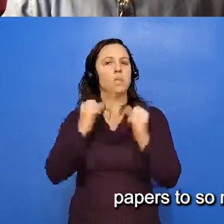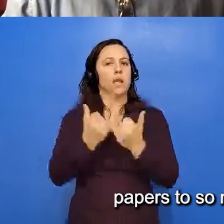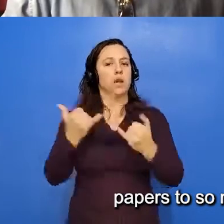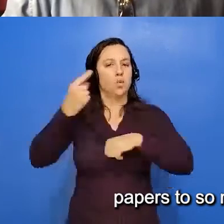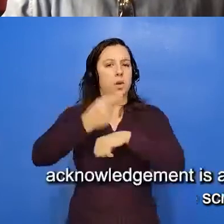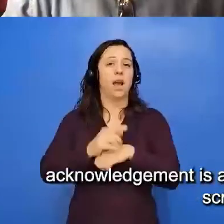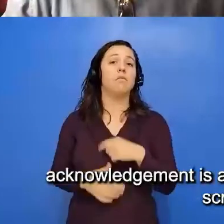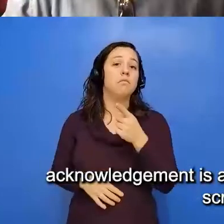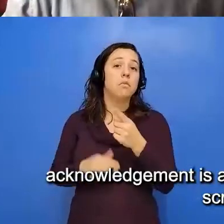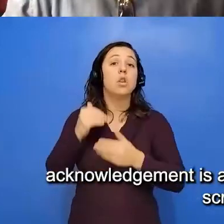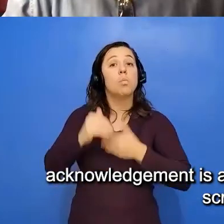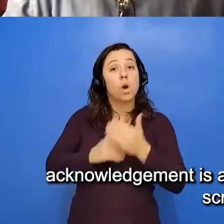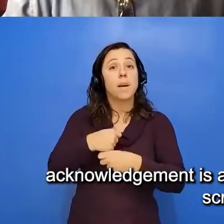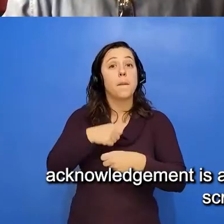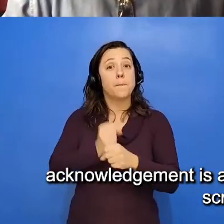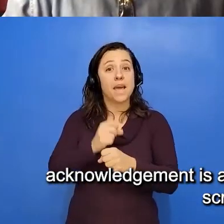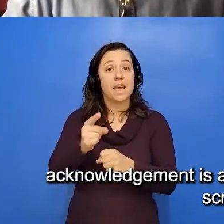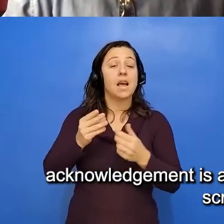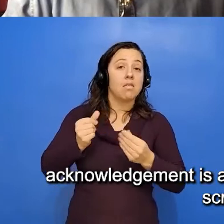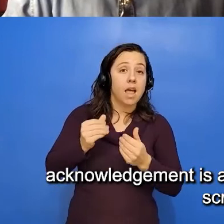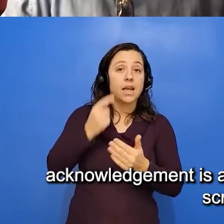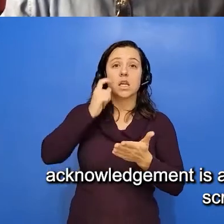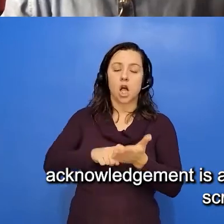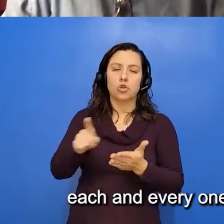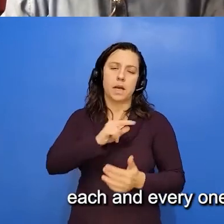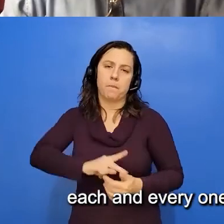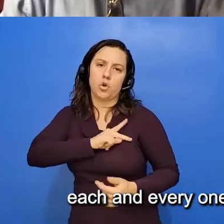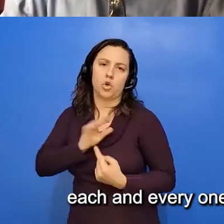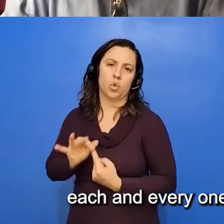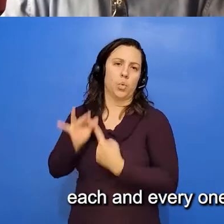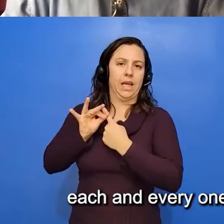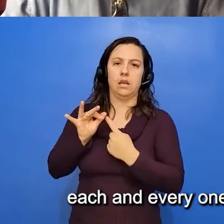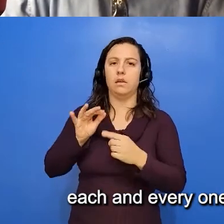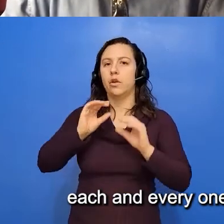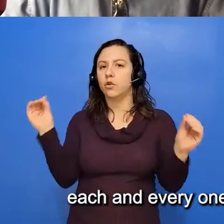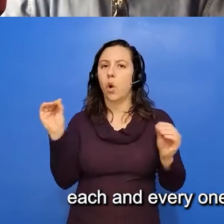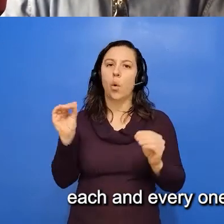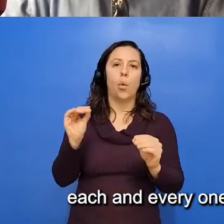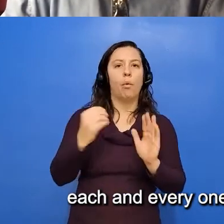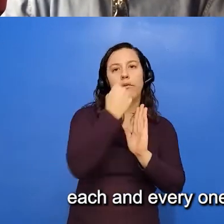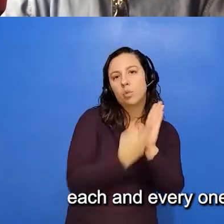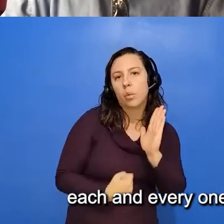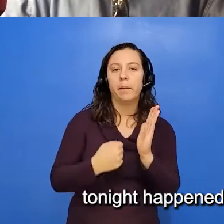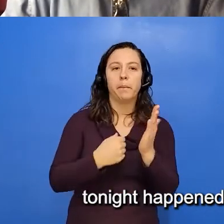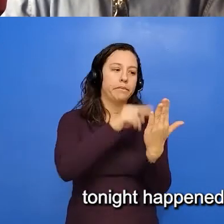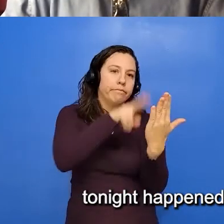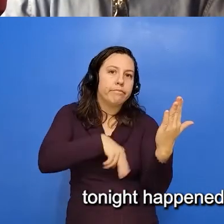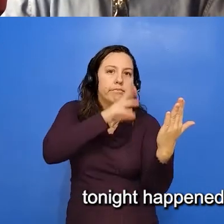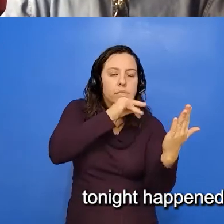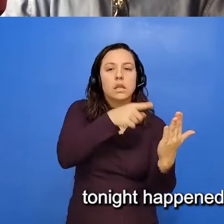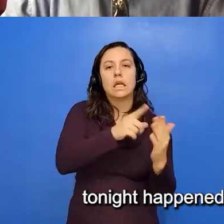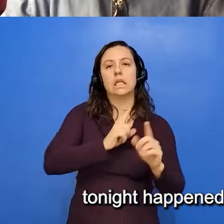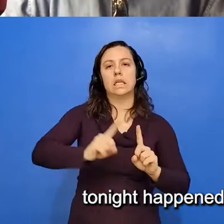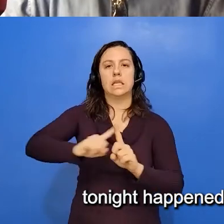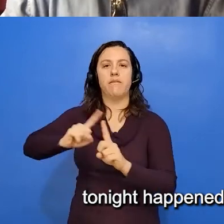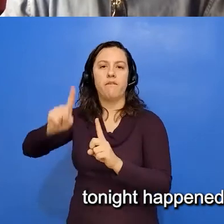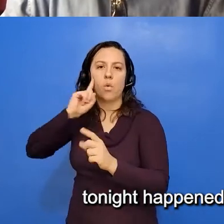acknowledgement is a personal and unique one, and there is no direct script. It differs for each and every one of us, which is what I